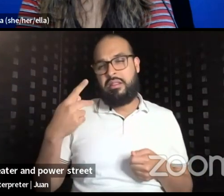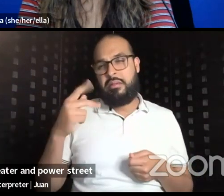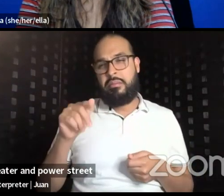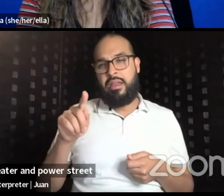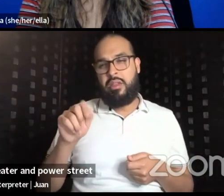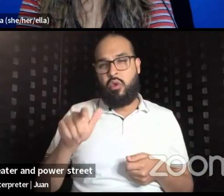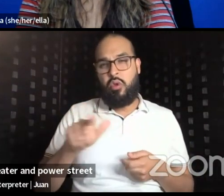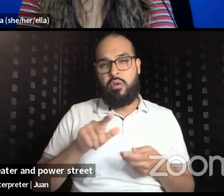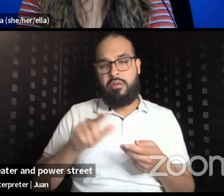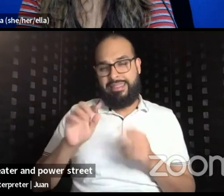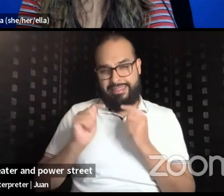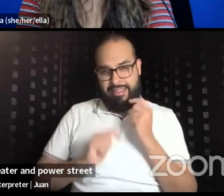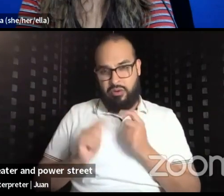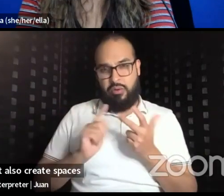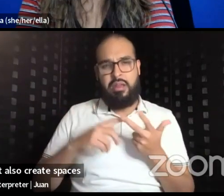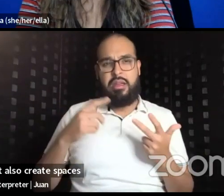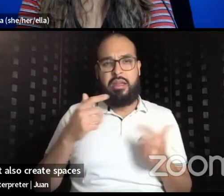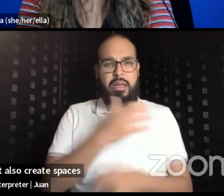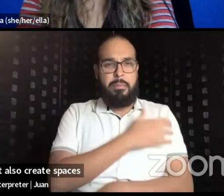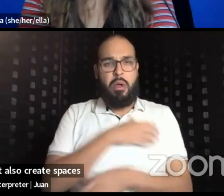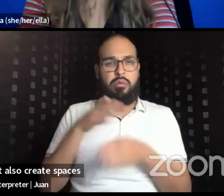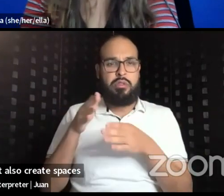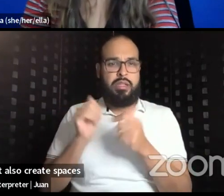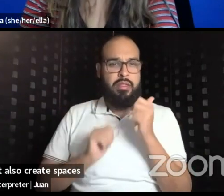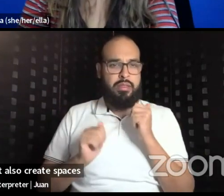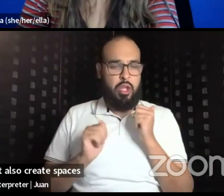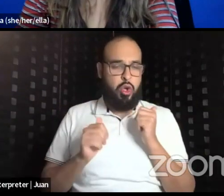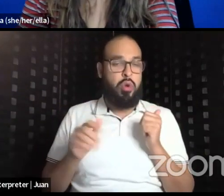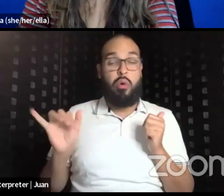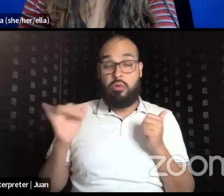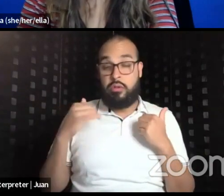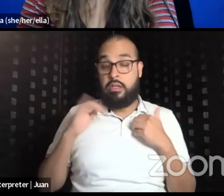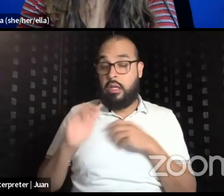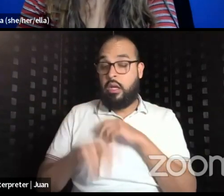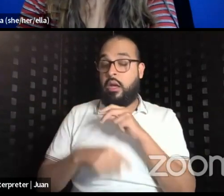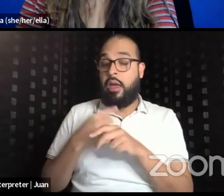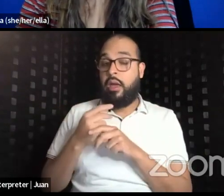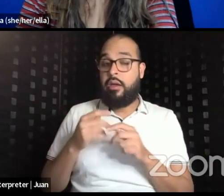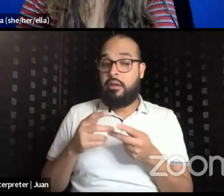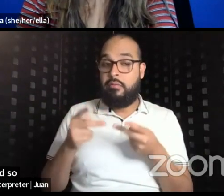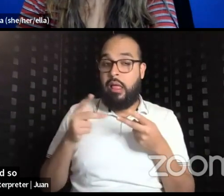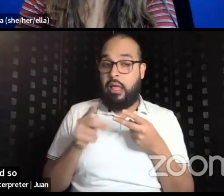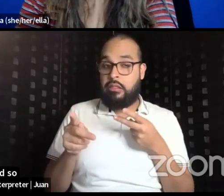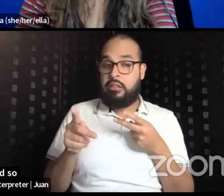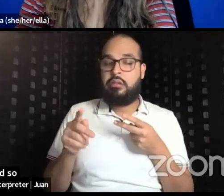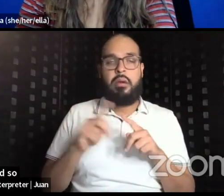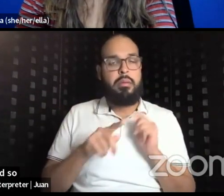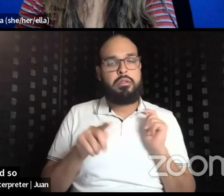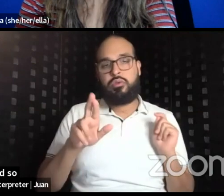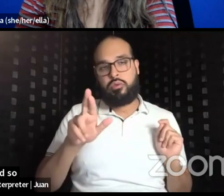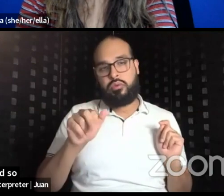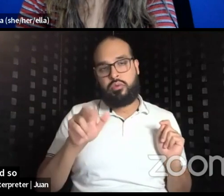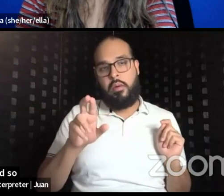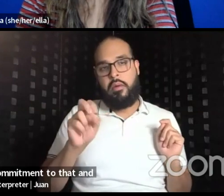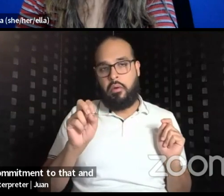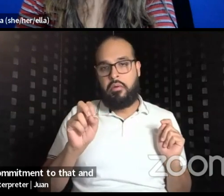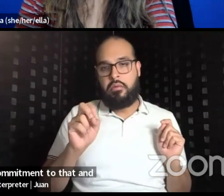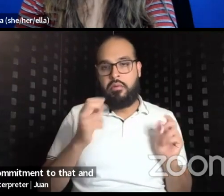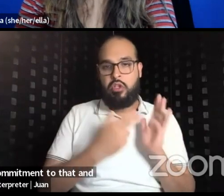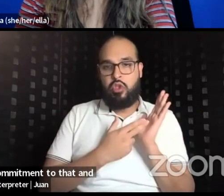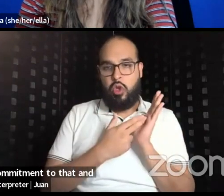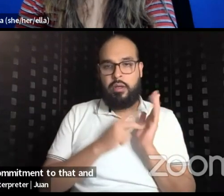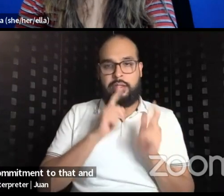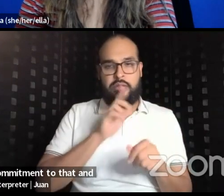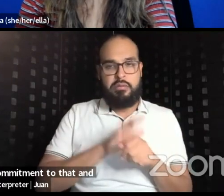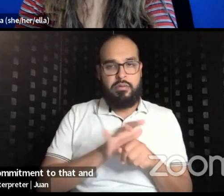that also create spaces like that. Um, but it is rare. And so the honest commitment to that and what